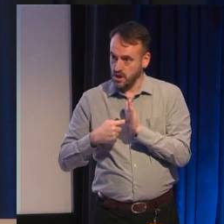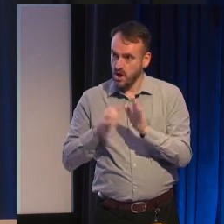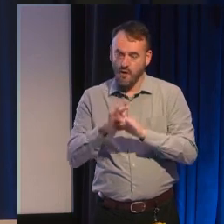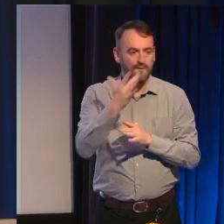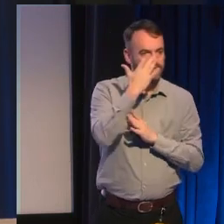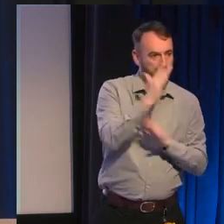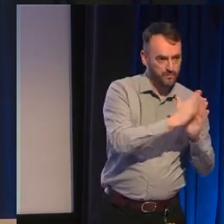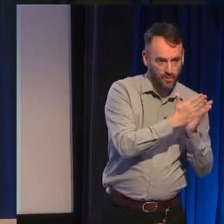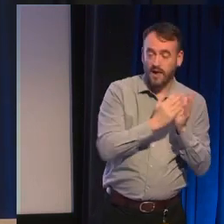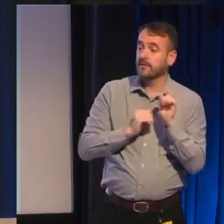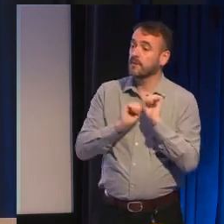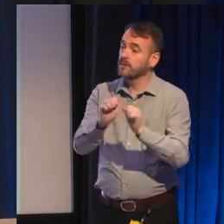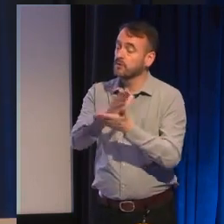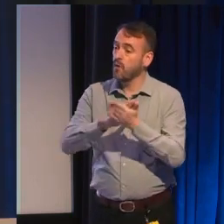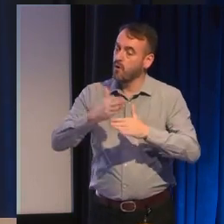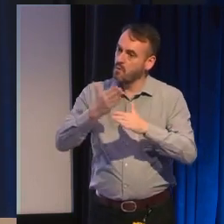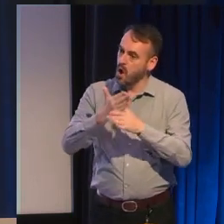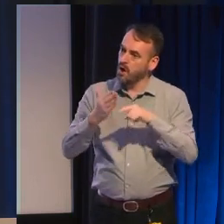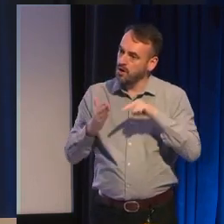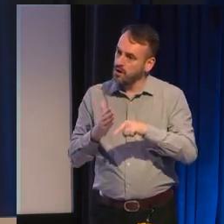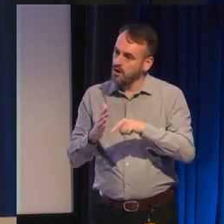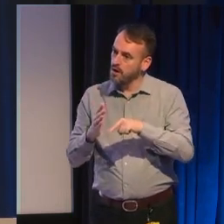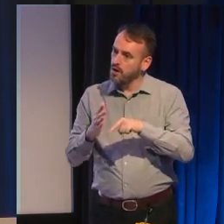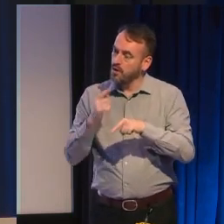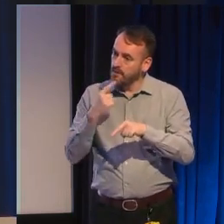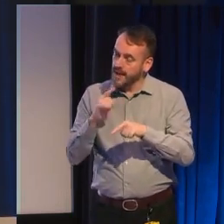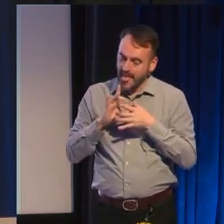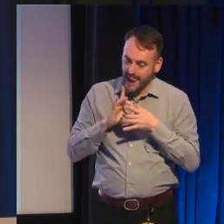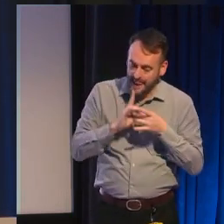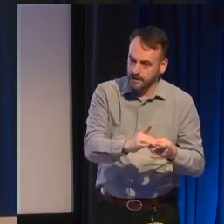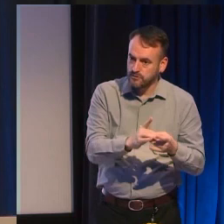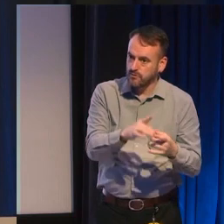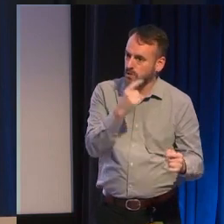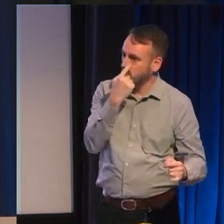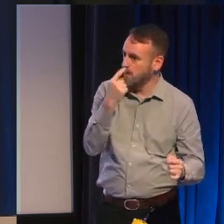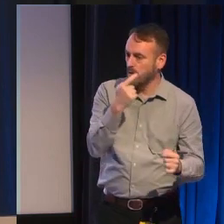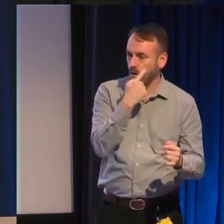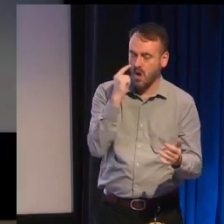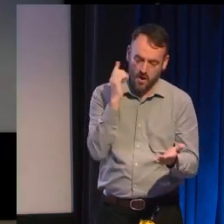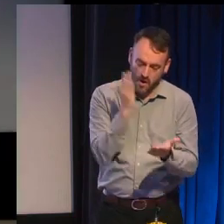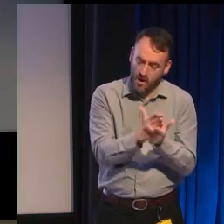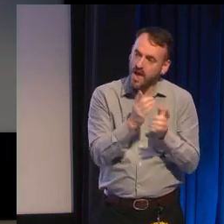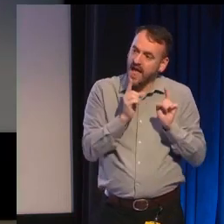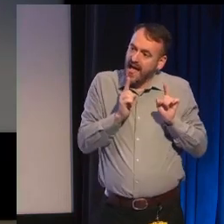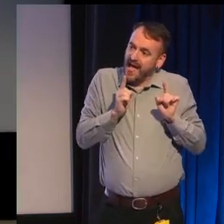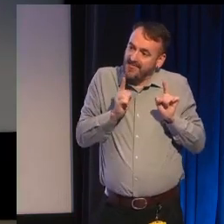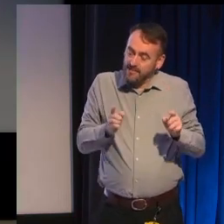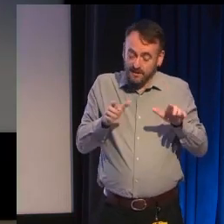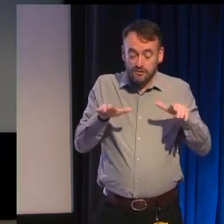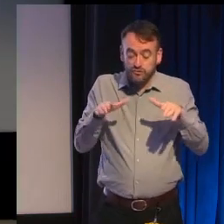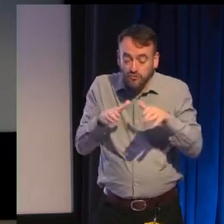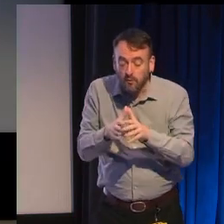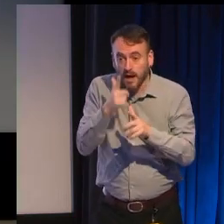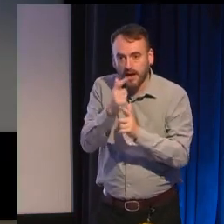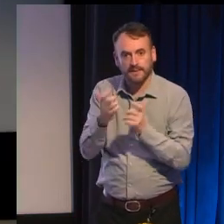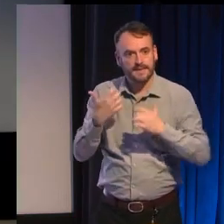going to be so far removed from the familiar trappings it'll be this truly refreshing twist on the genre just something to aim